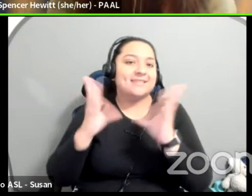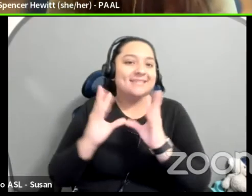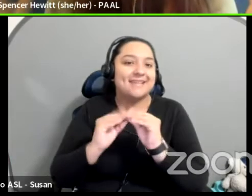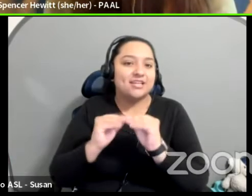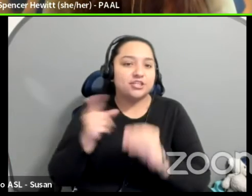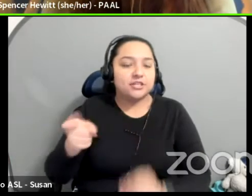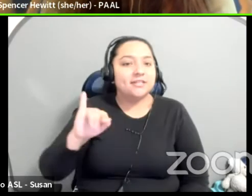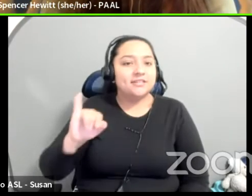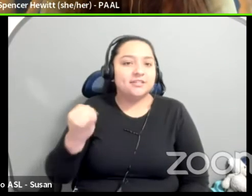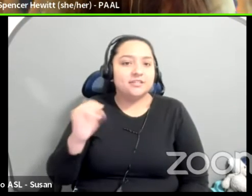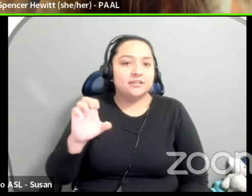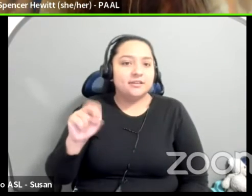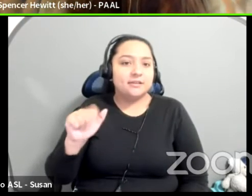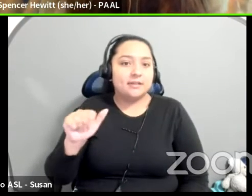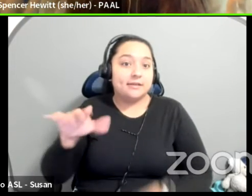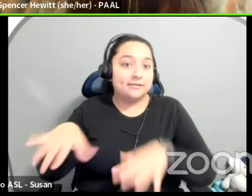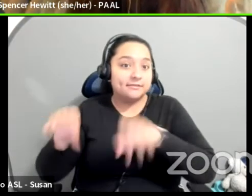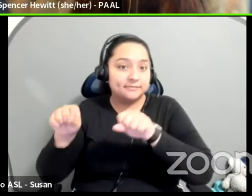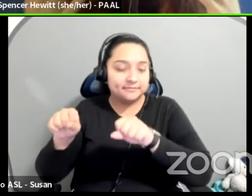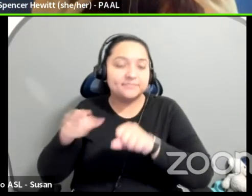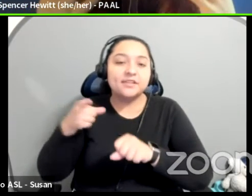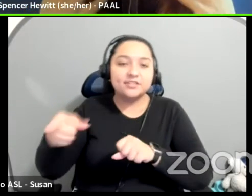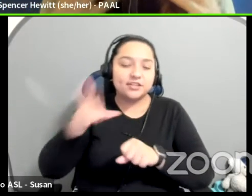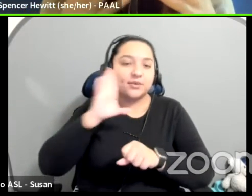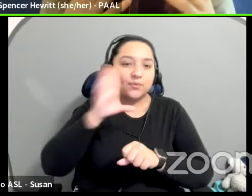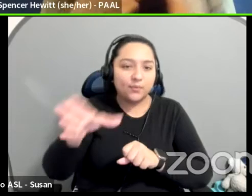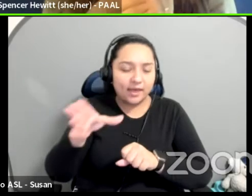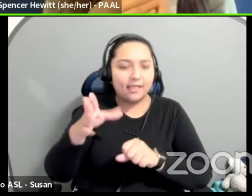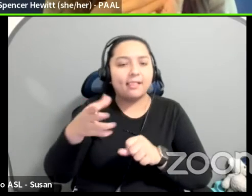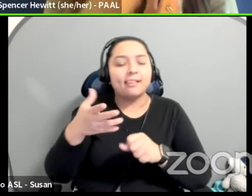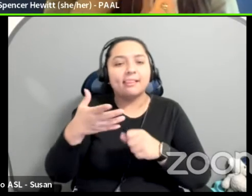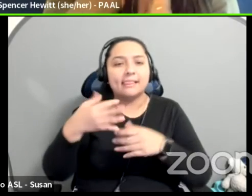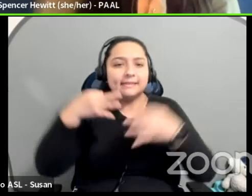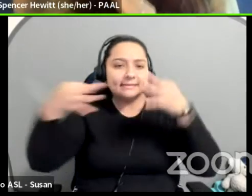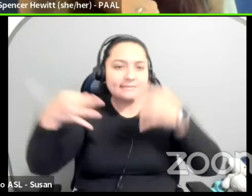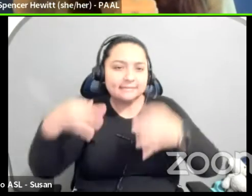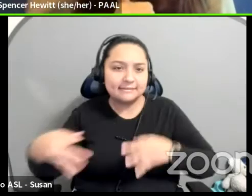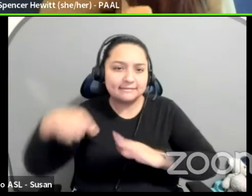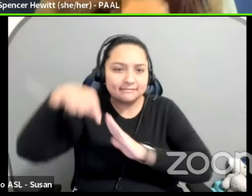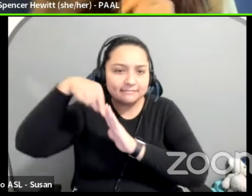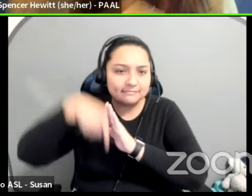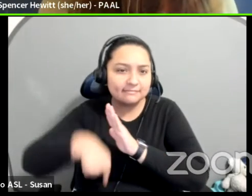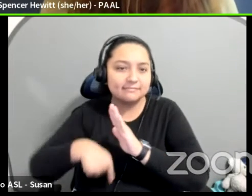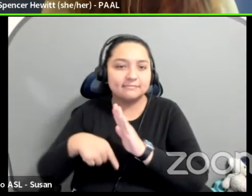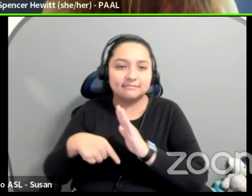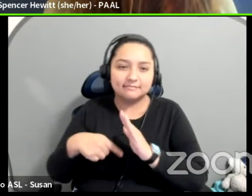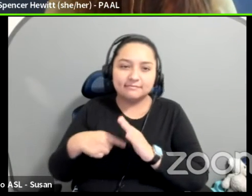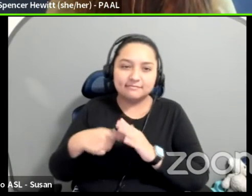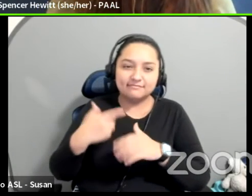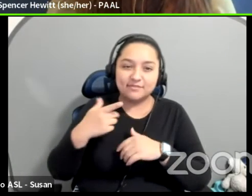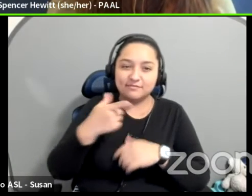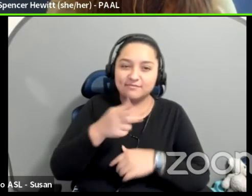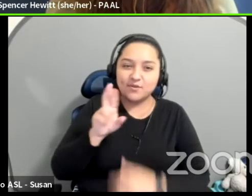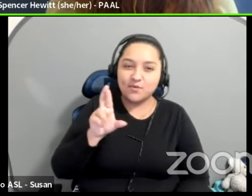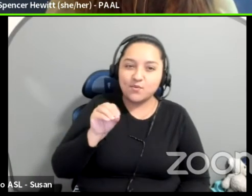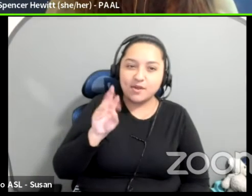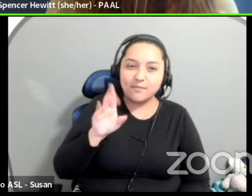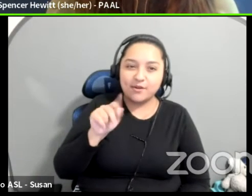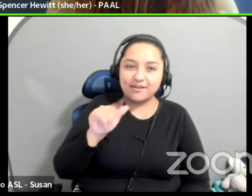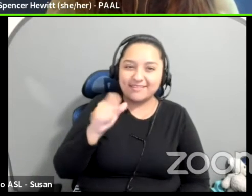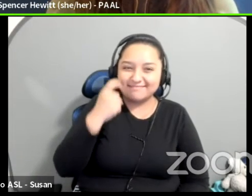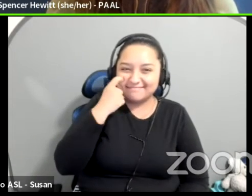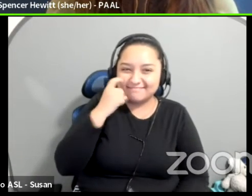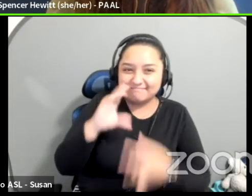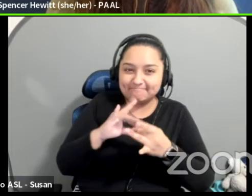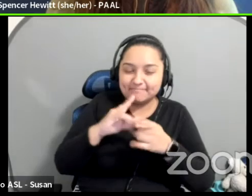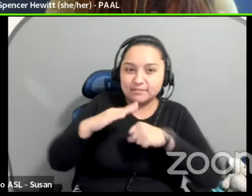the development strategy that Roberta is talking about that essentially be strategic. That's part two in the development session. What I want